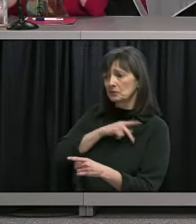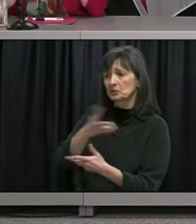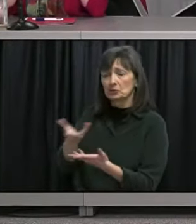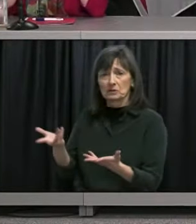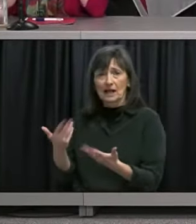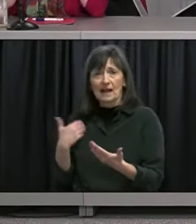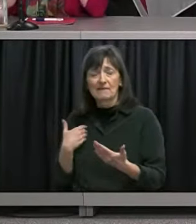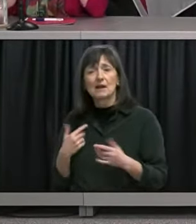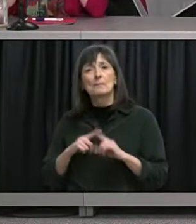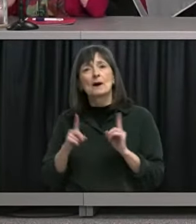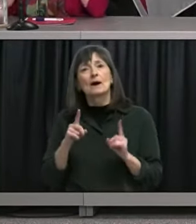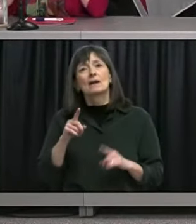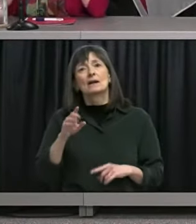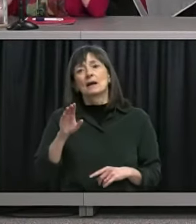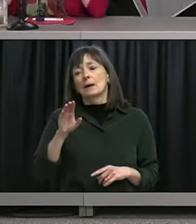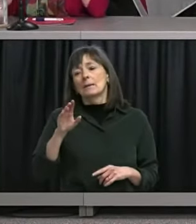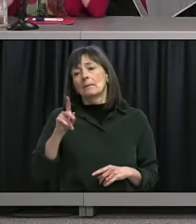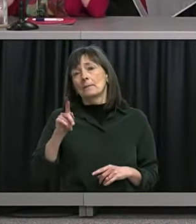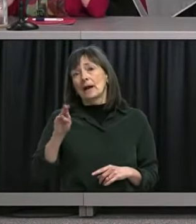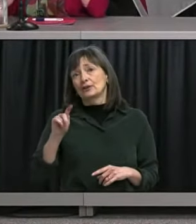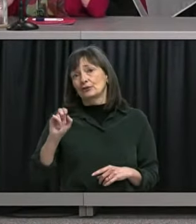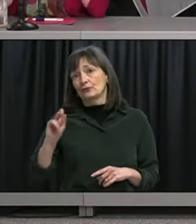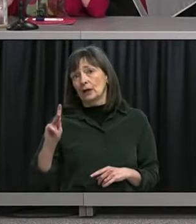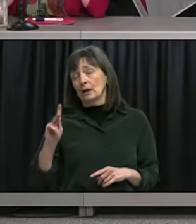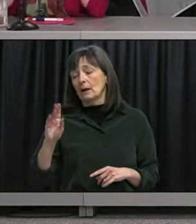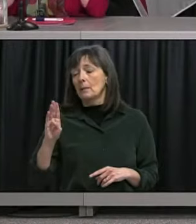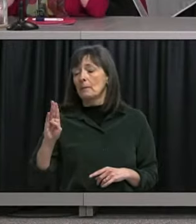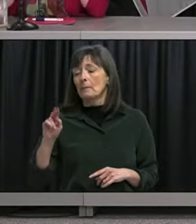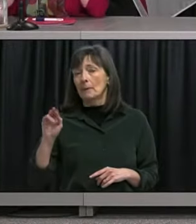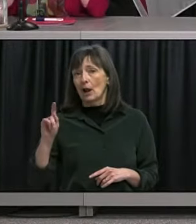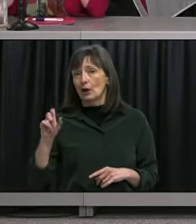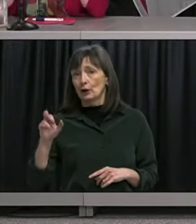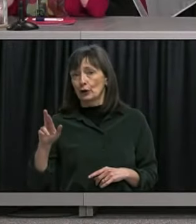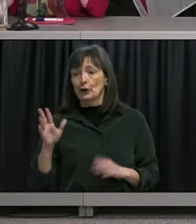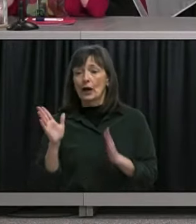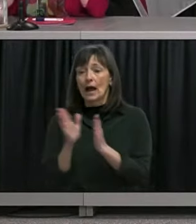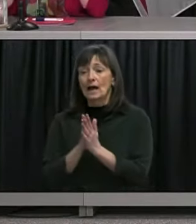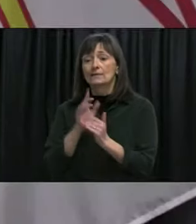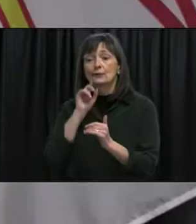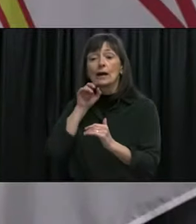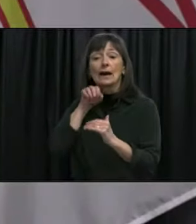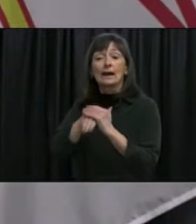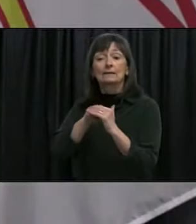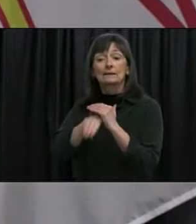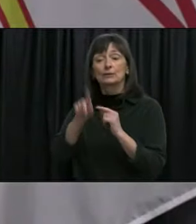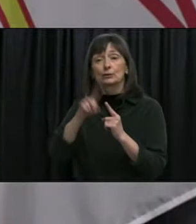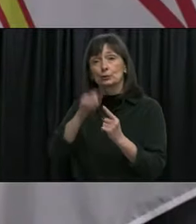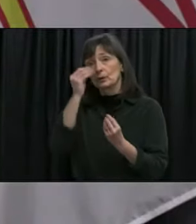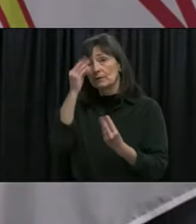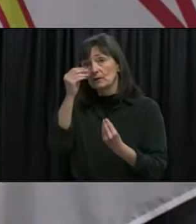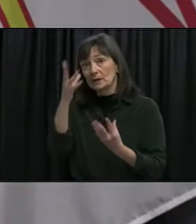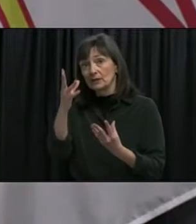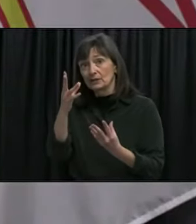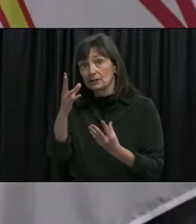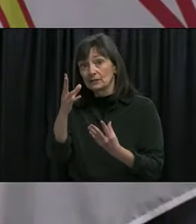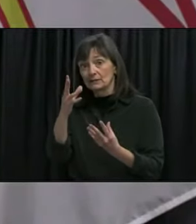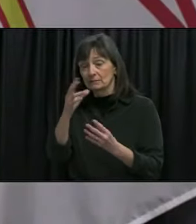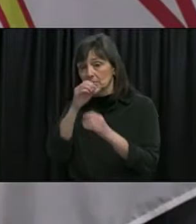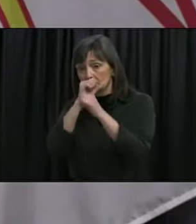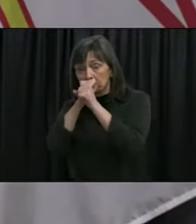request in there was it denied and the government response was that these are cabinet secrets I have no